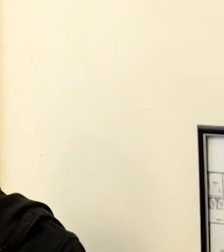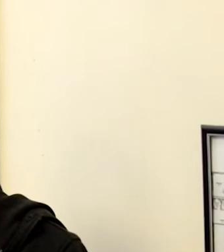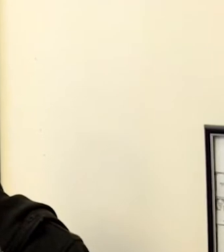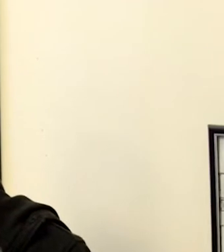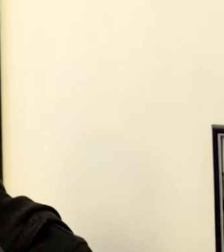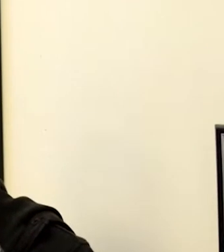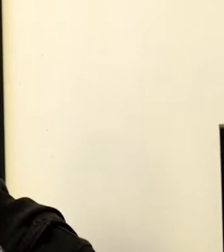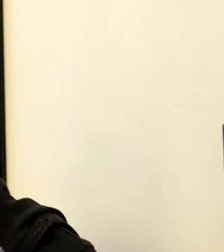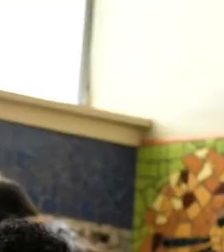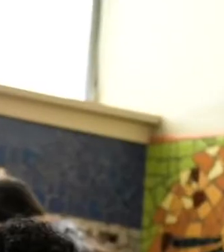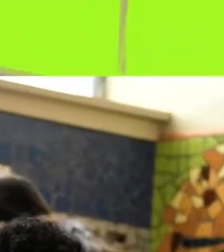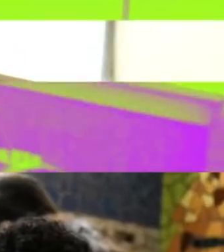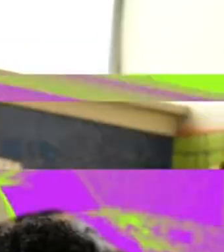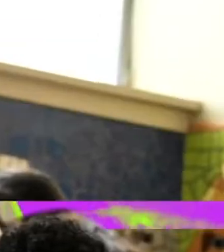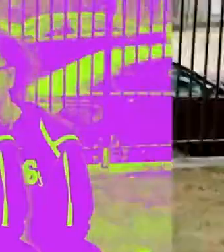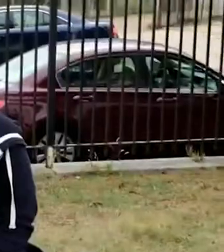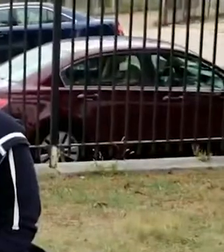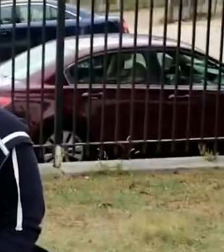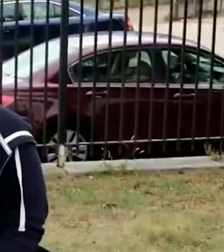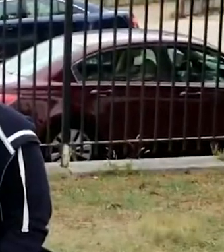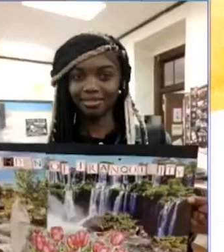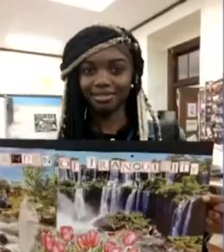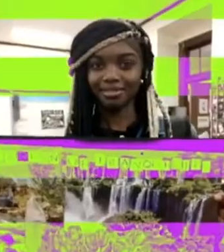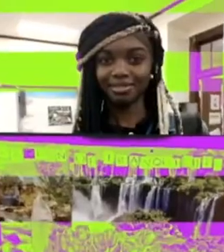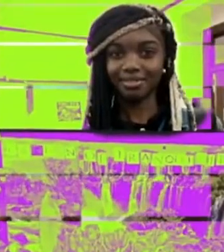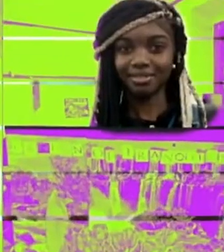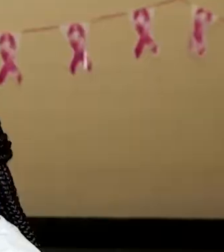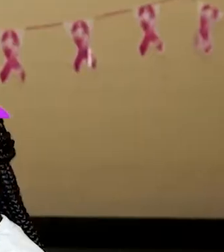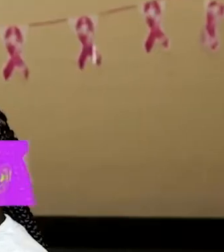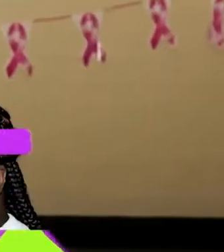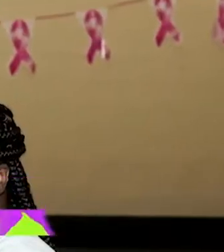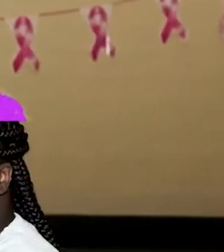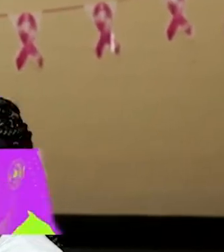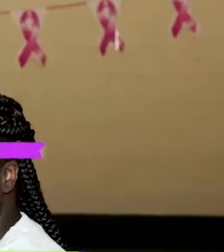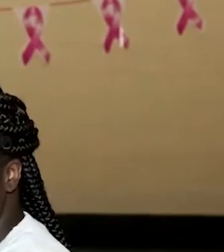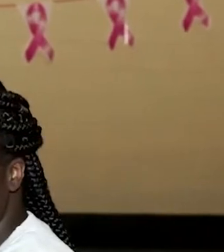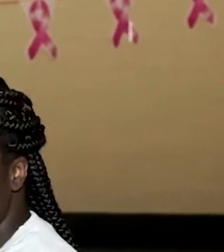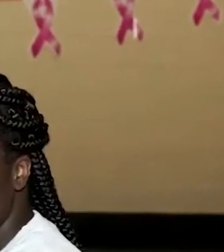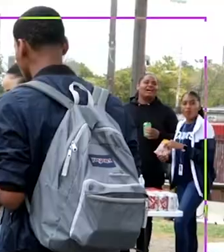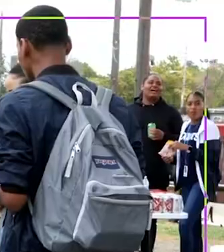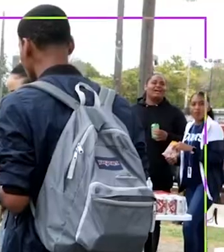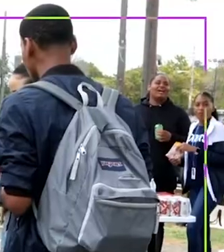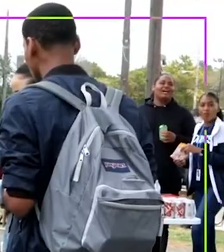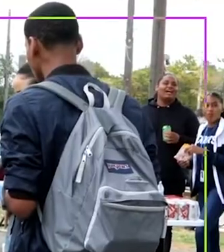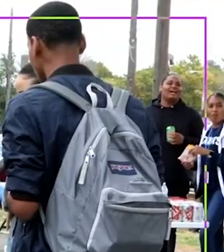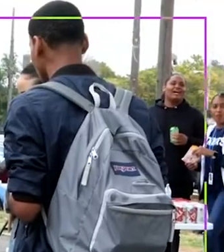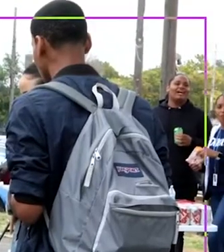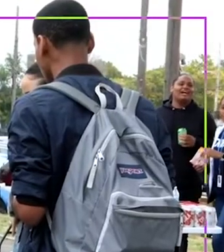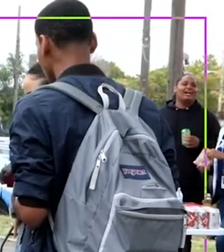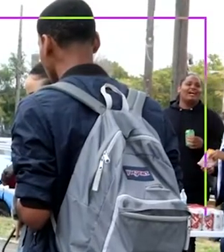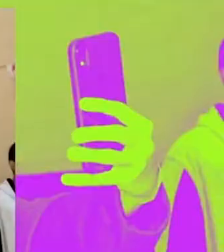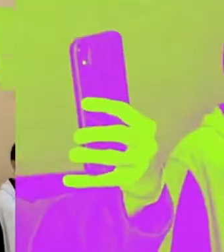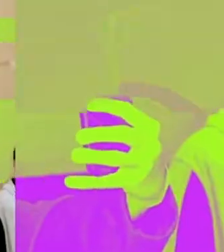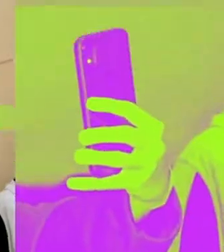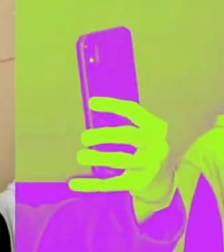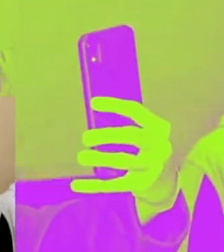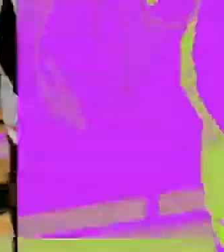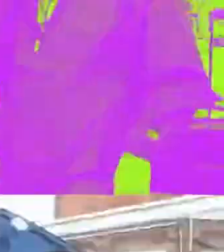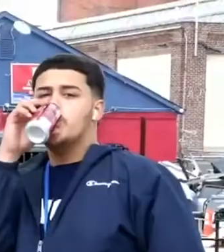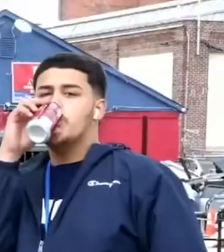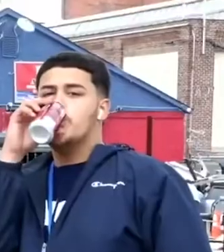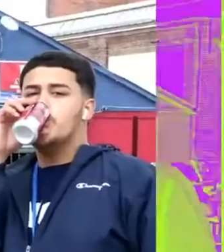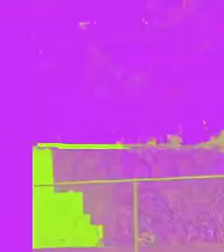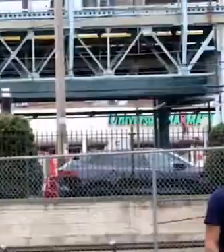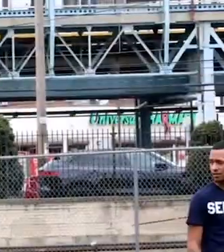at a prom, signing one another's yearbooks with messages of encouragement and inside jokes, and taking the stage to